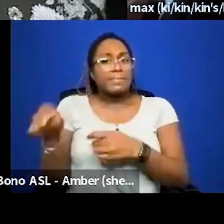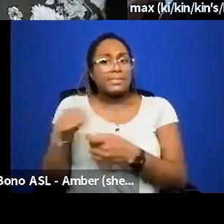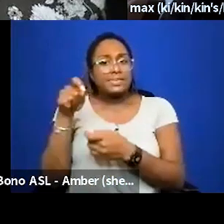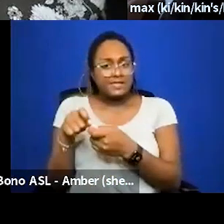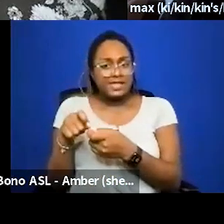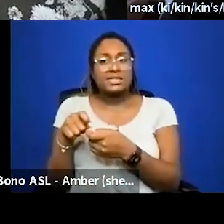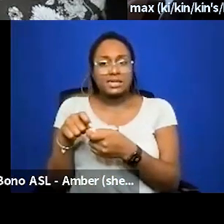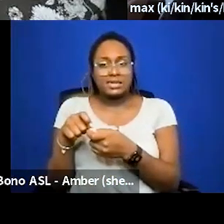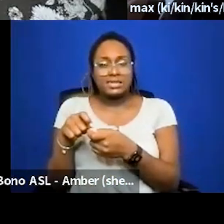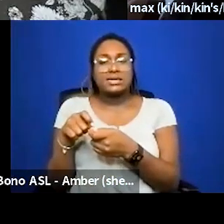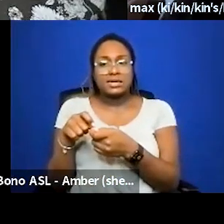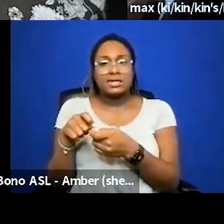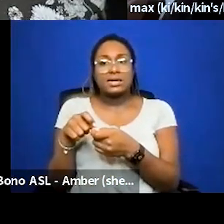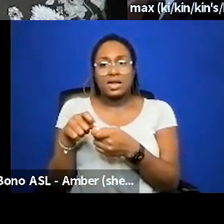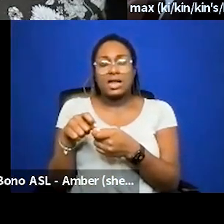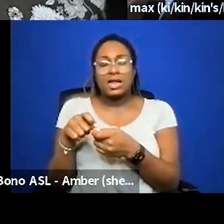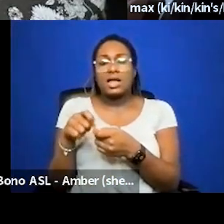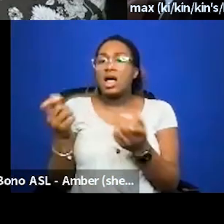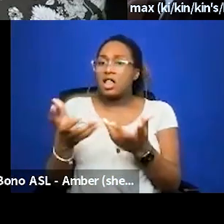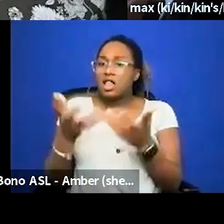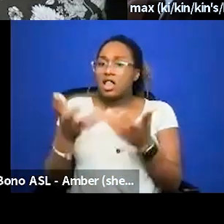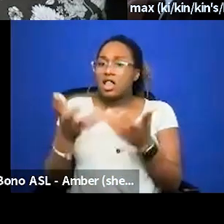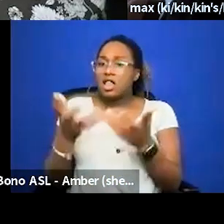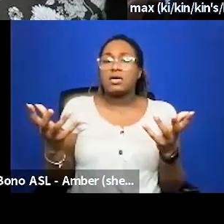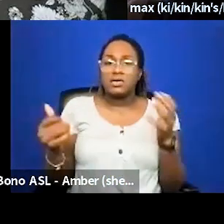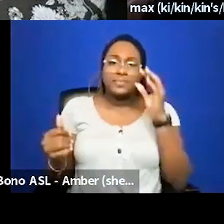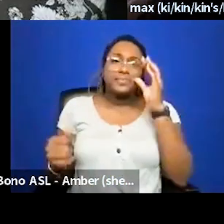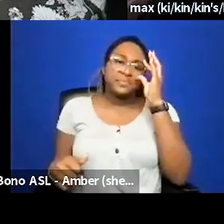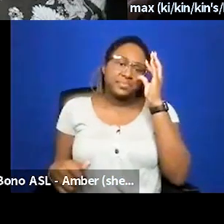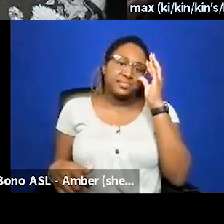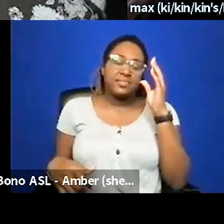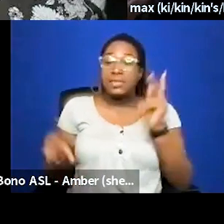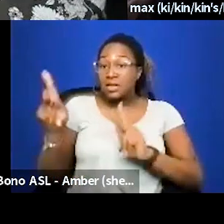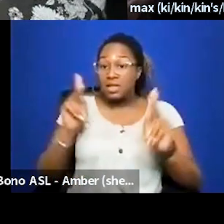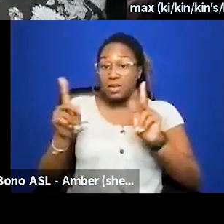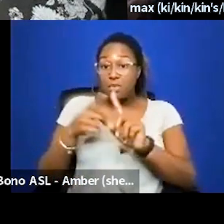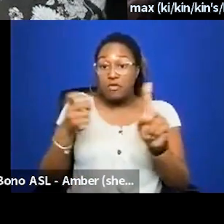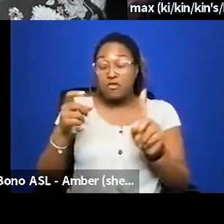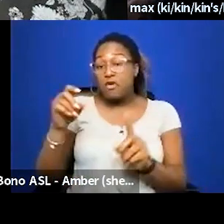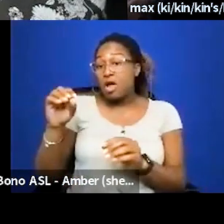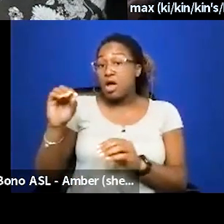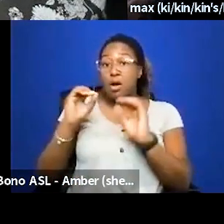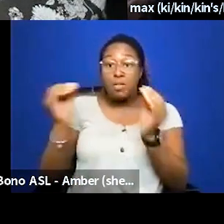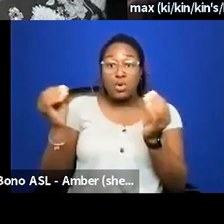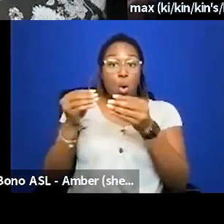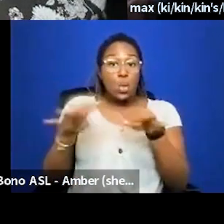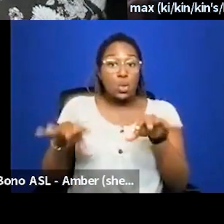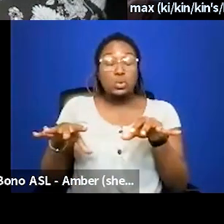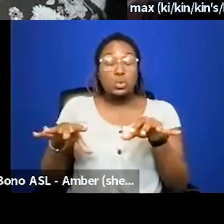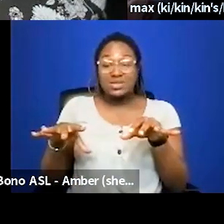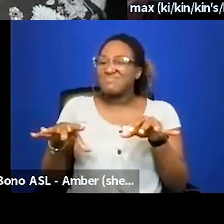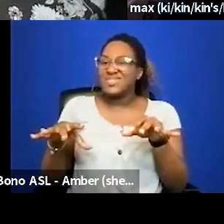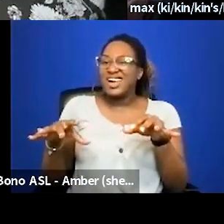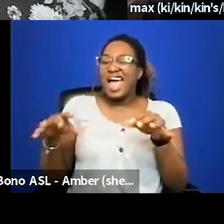where a lot of the folks from no lose were starting to get weight loss surgery and